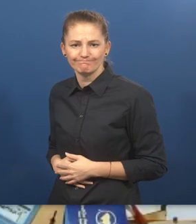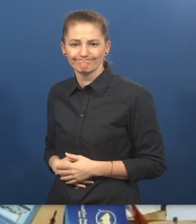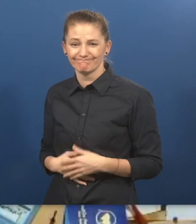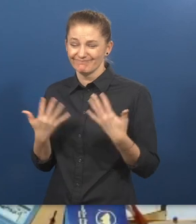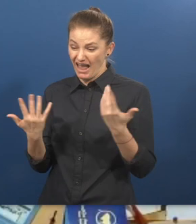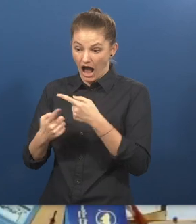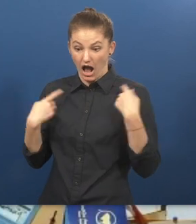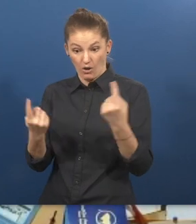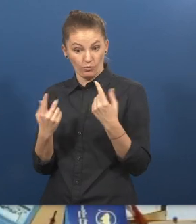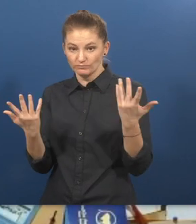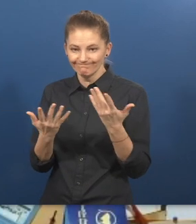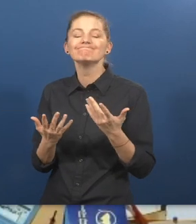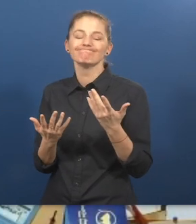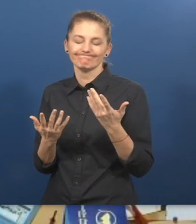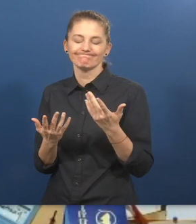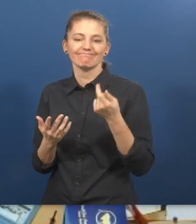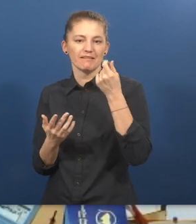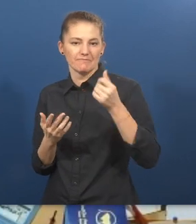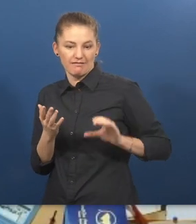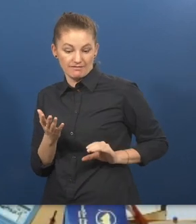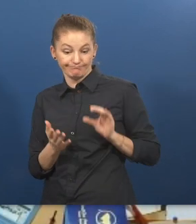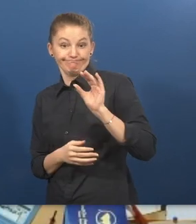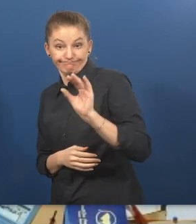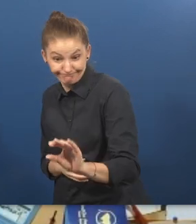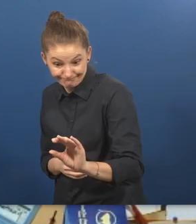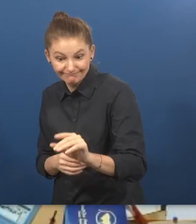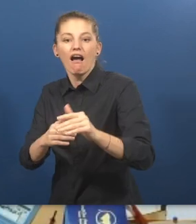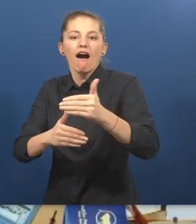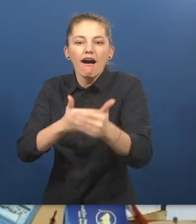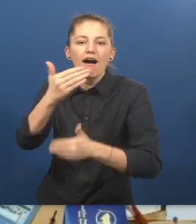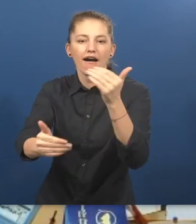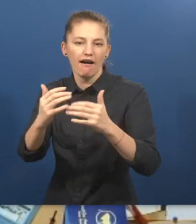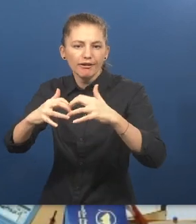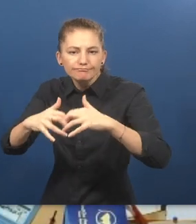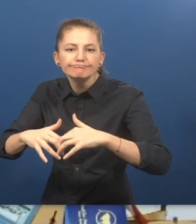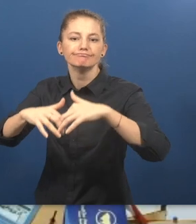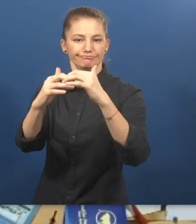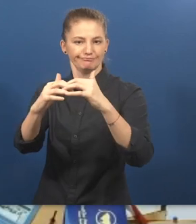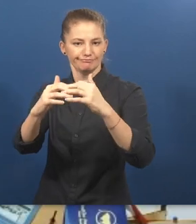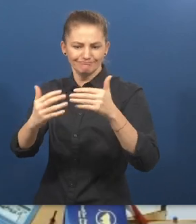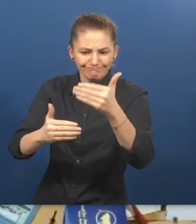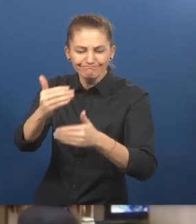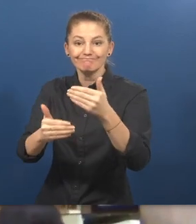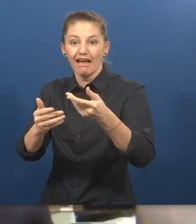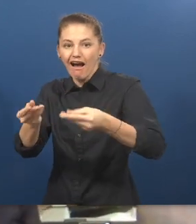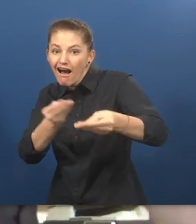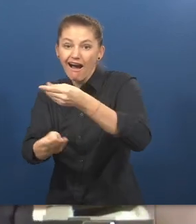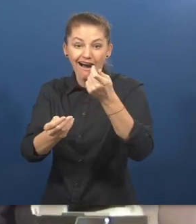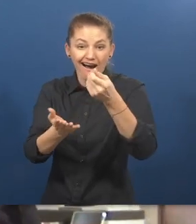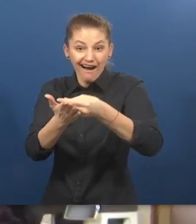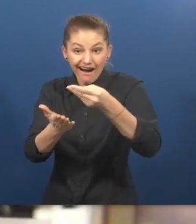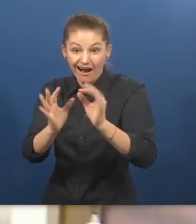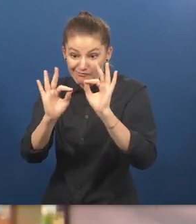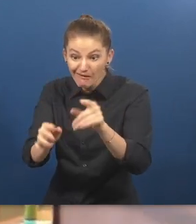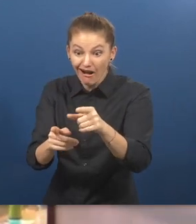the income generation activity or the economic activity. And then when the income comes, it is plowed